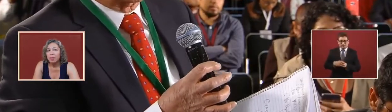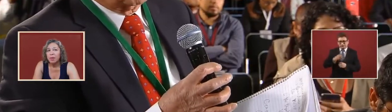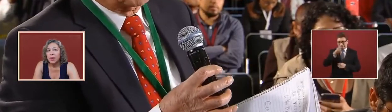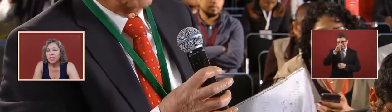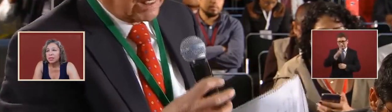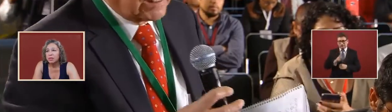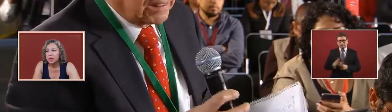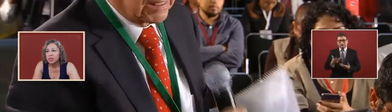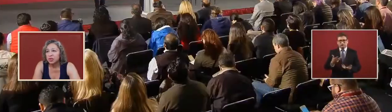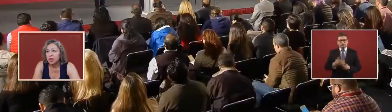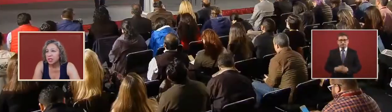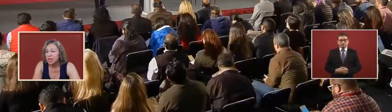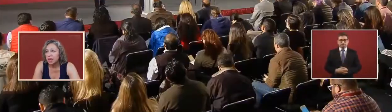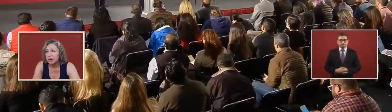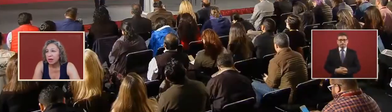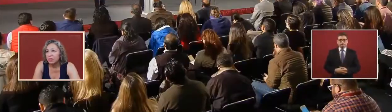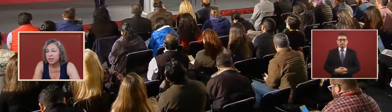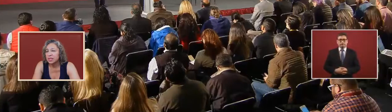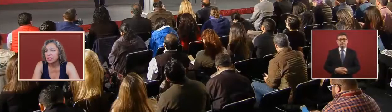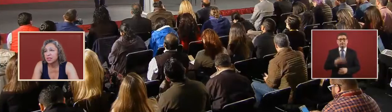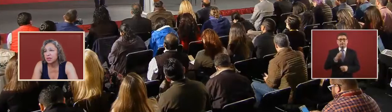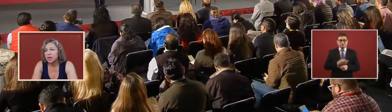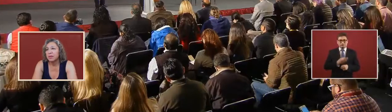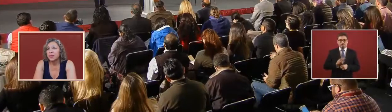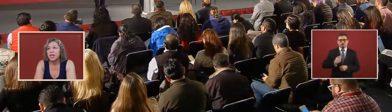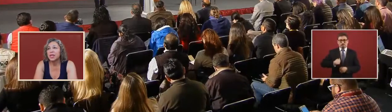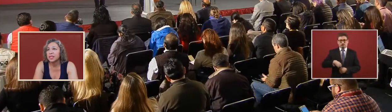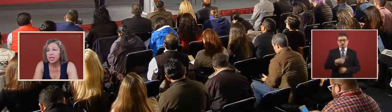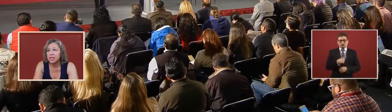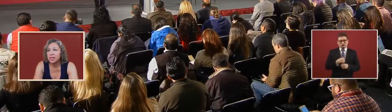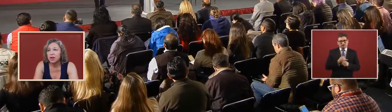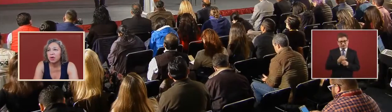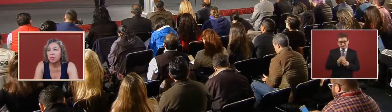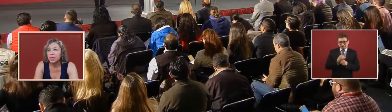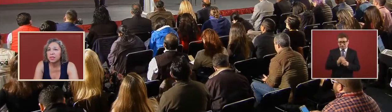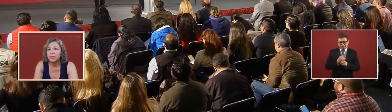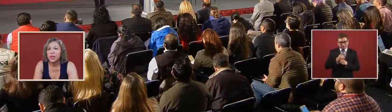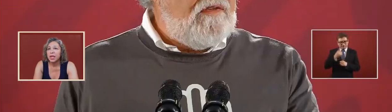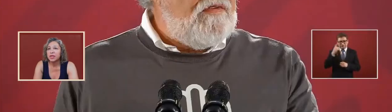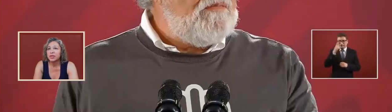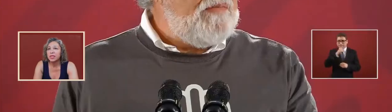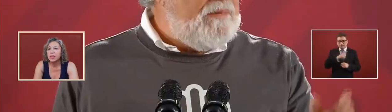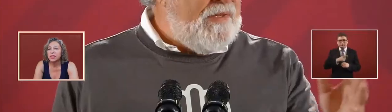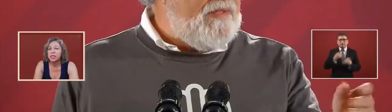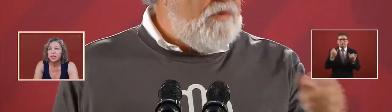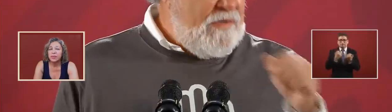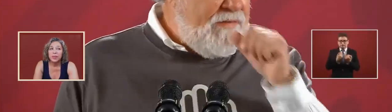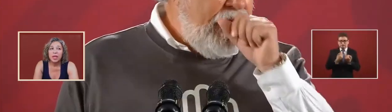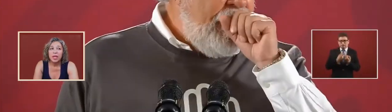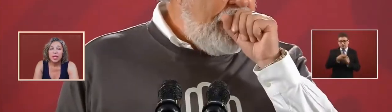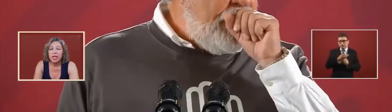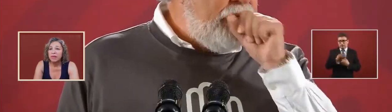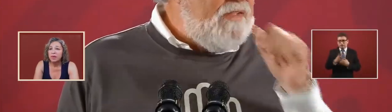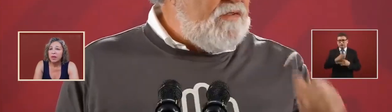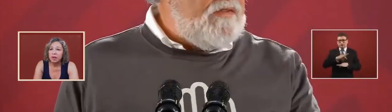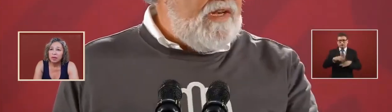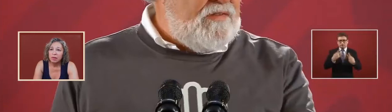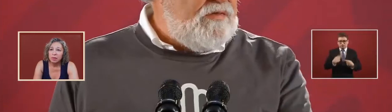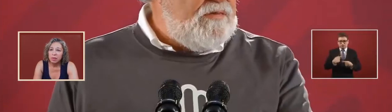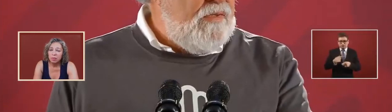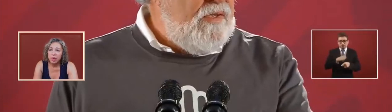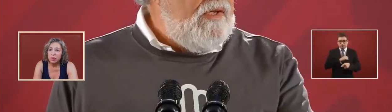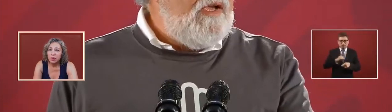how big is the monstrosity of this yes it's enormous it transcends even